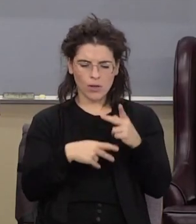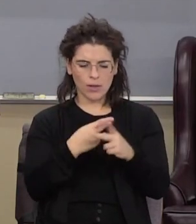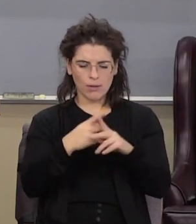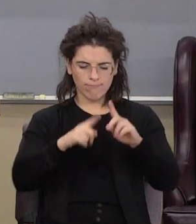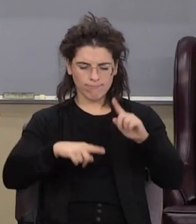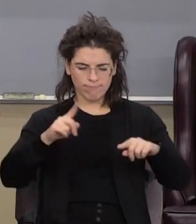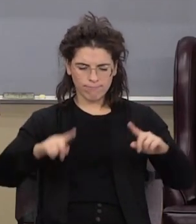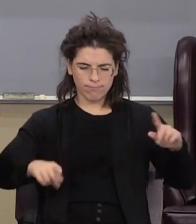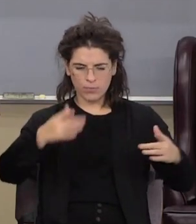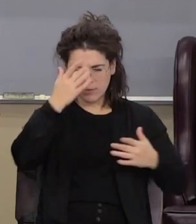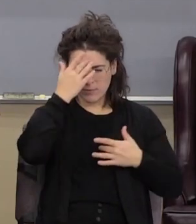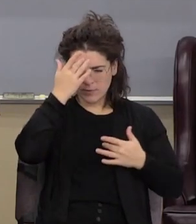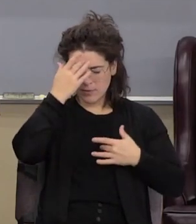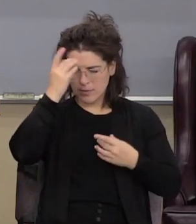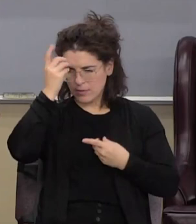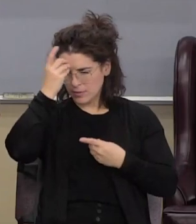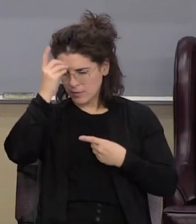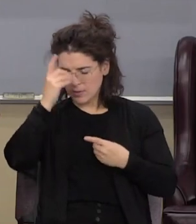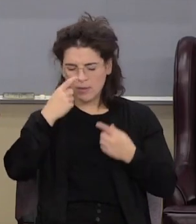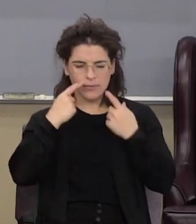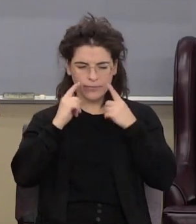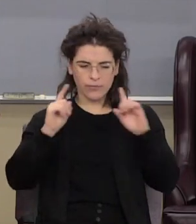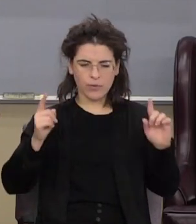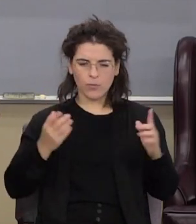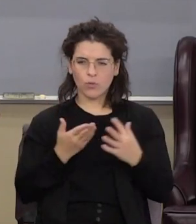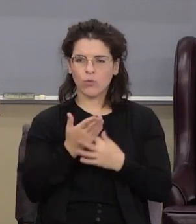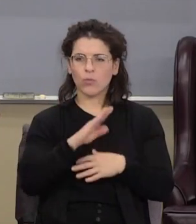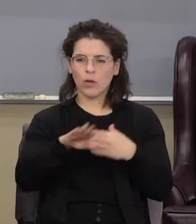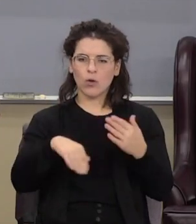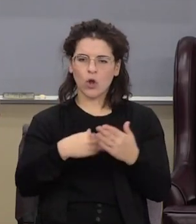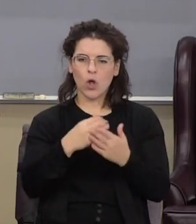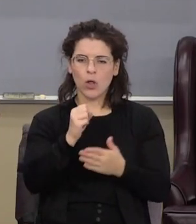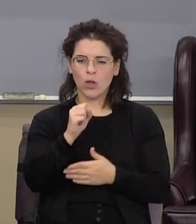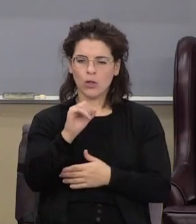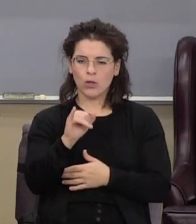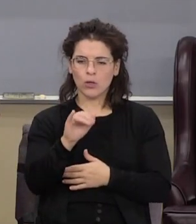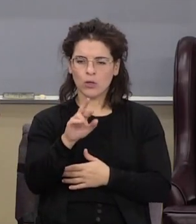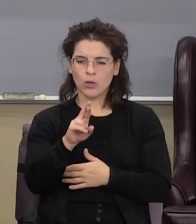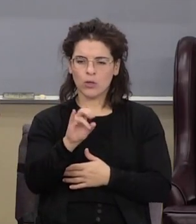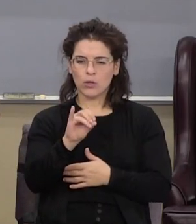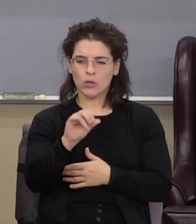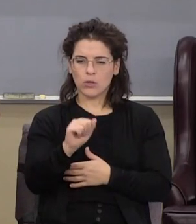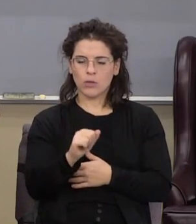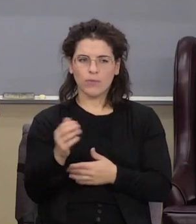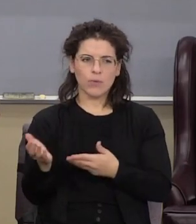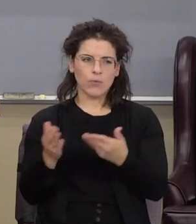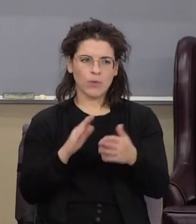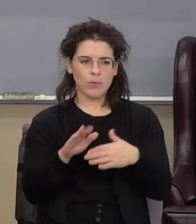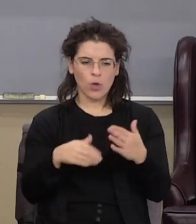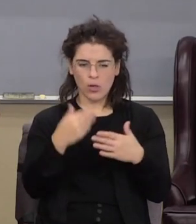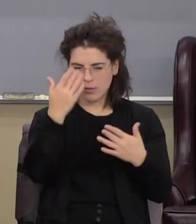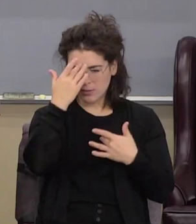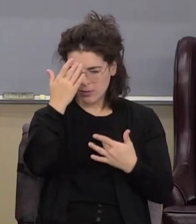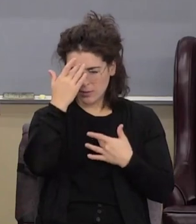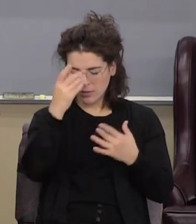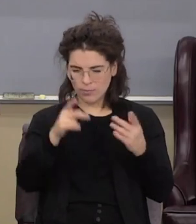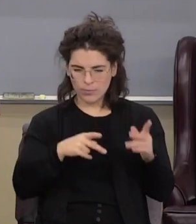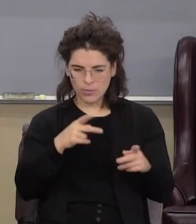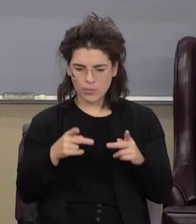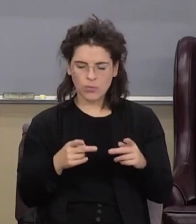of disease among the people and his fame went throughout all Syria and they brought unto him all sick people that were taken